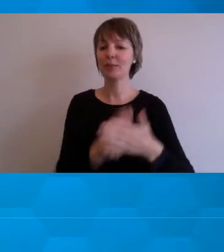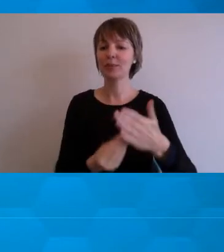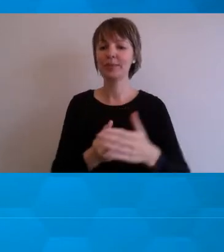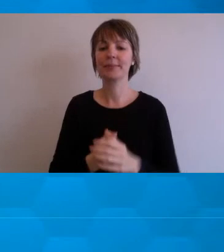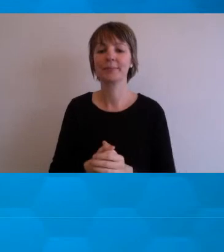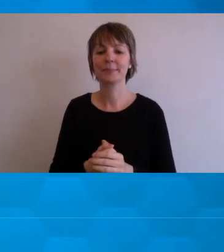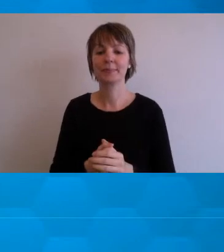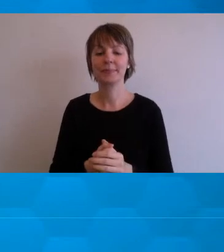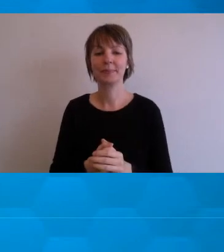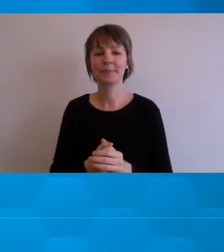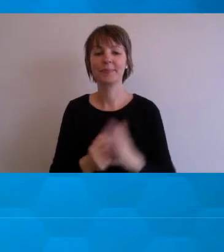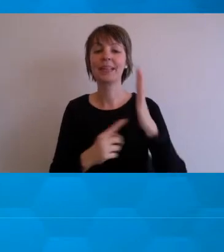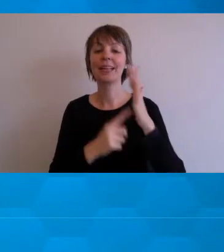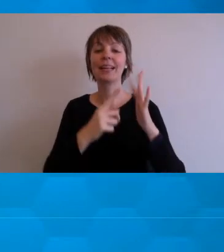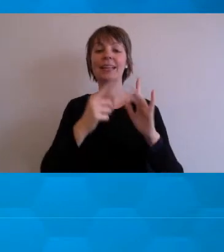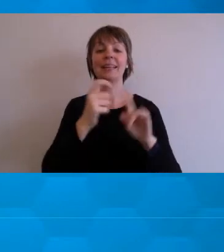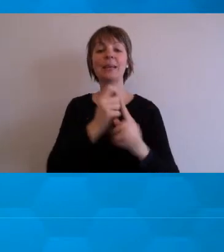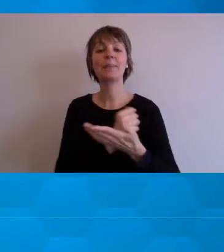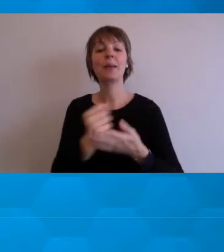Tip number nine.